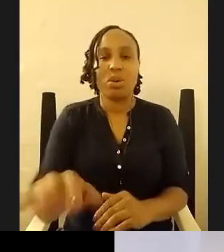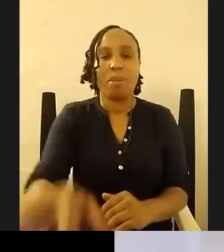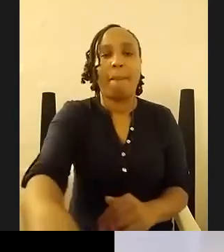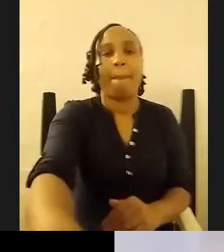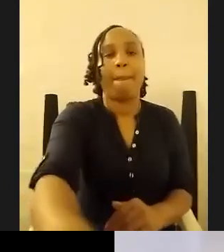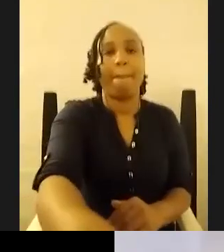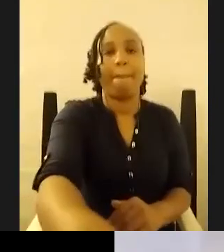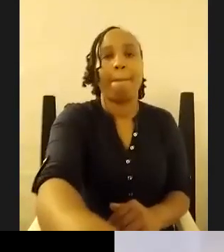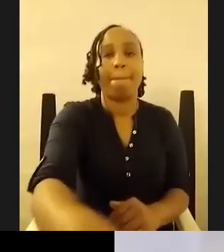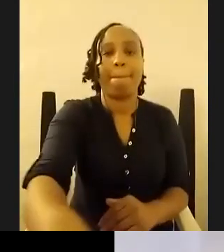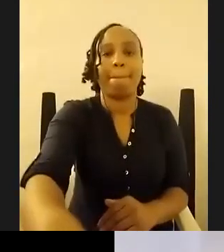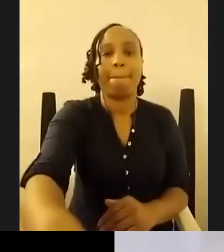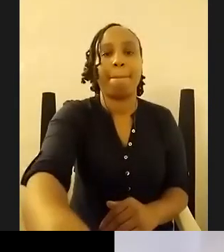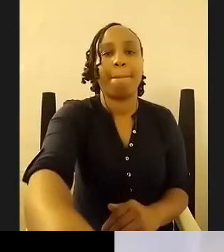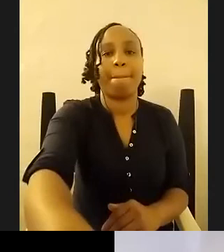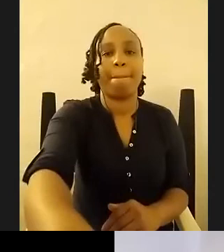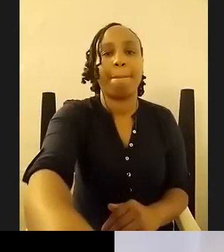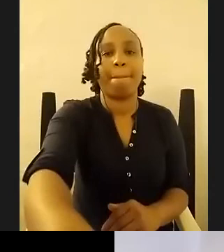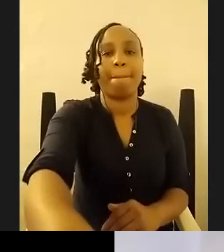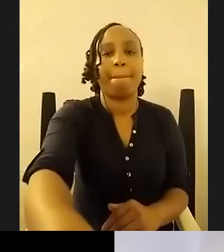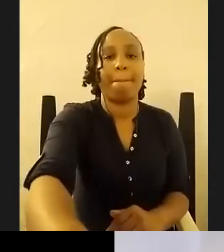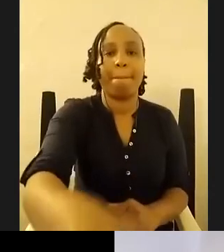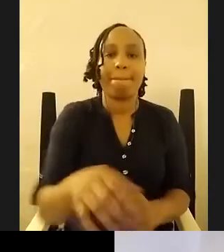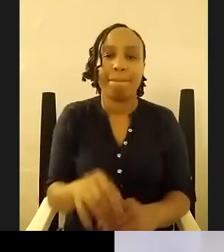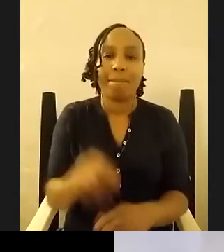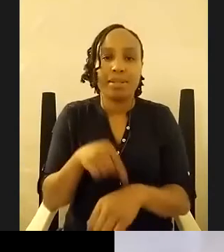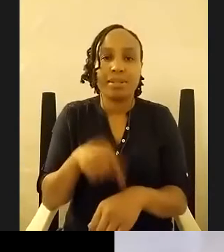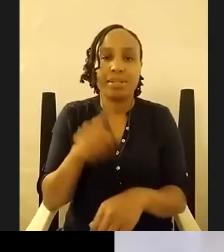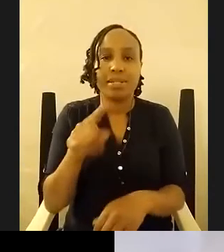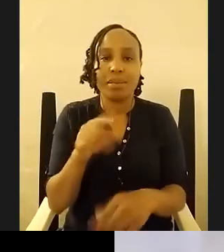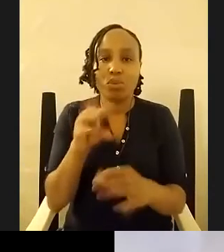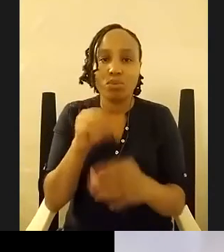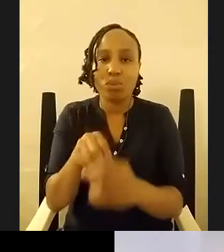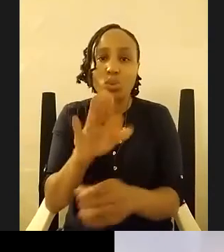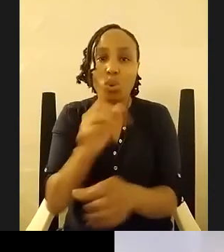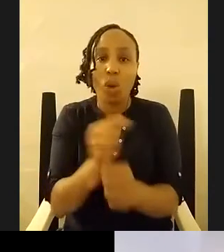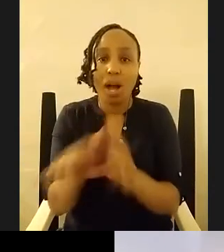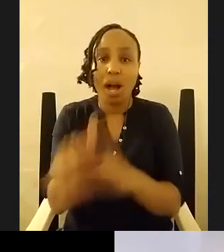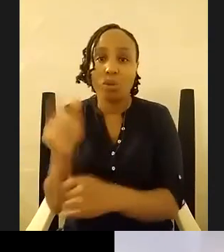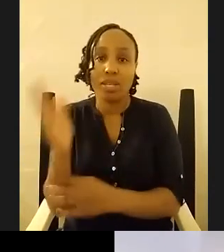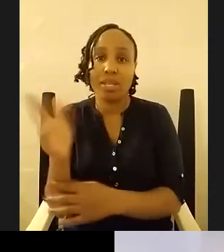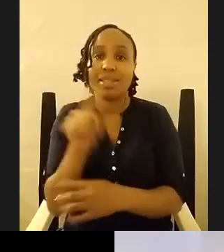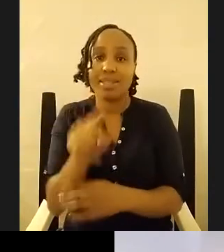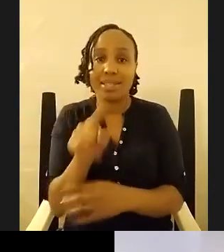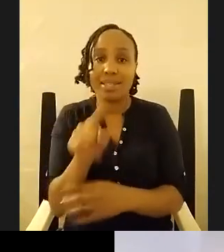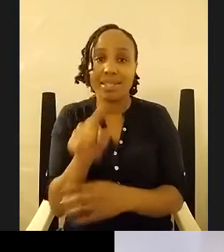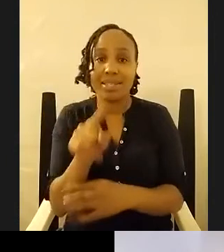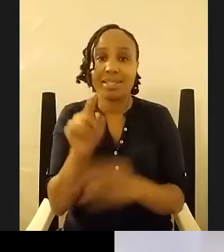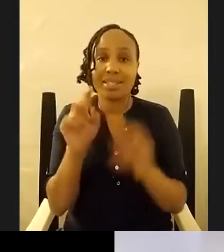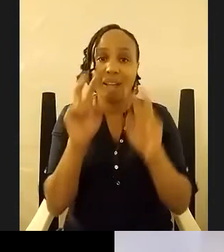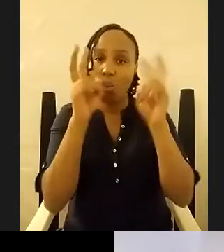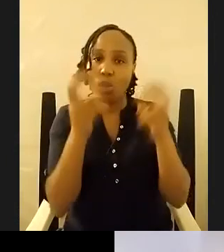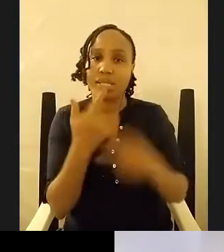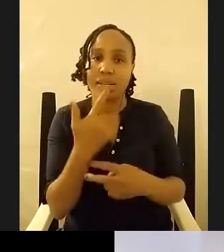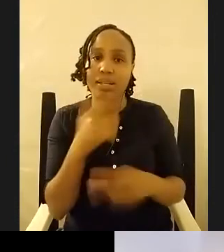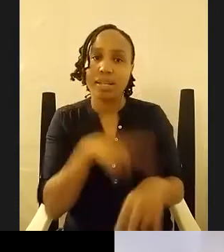once you've put your work out you know and this is a quote i think saying once you've written a book you know you might as well